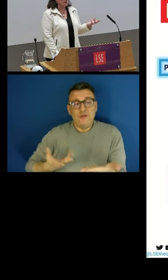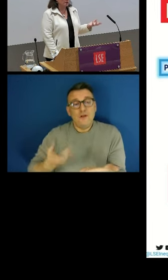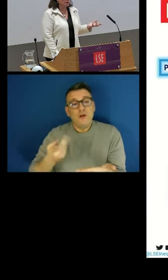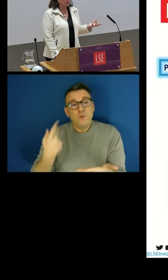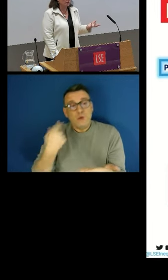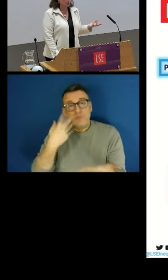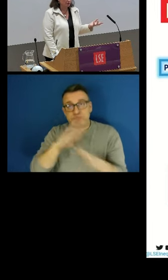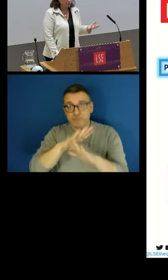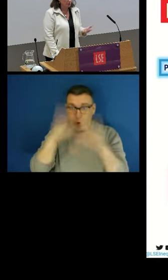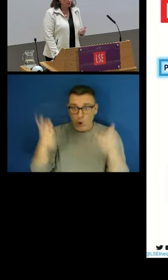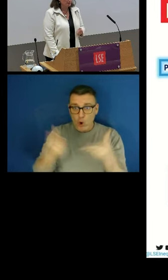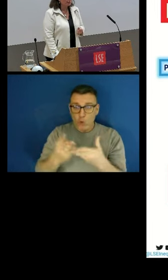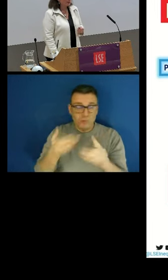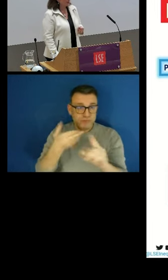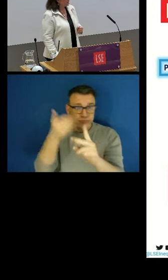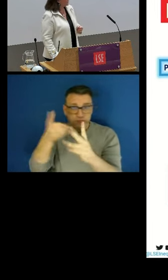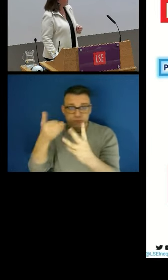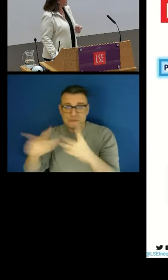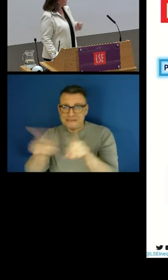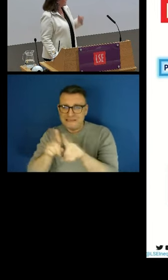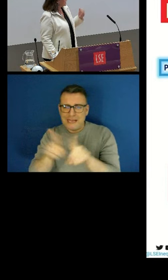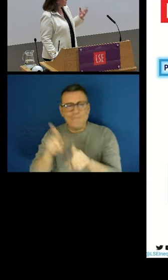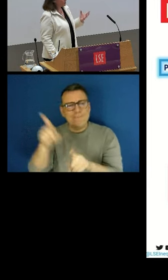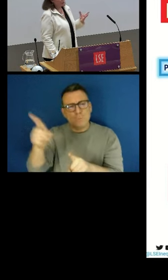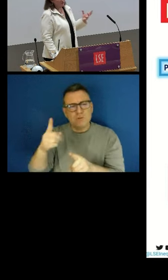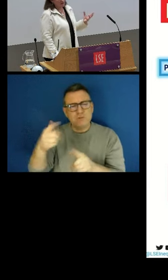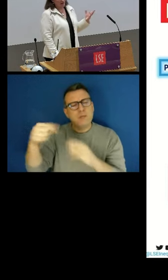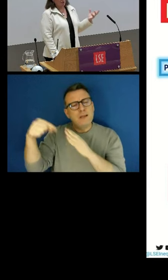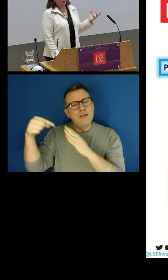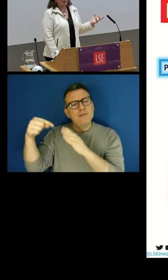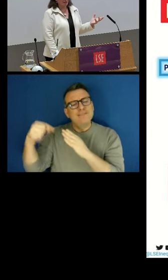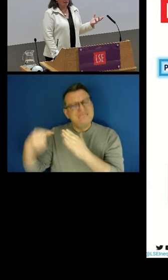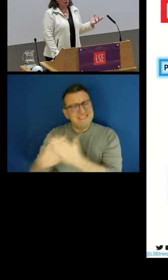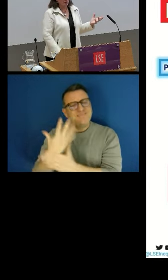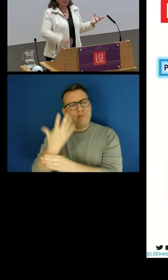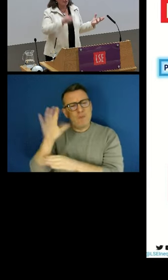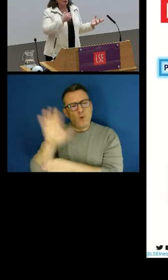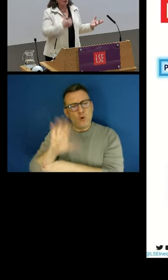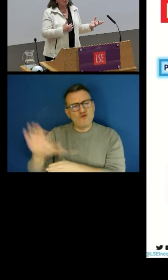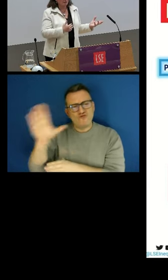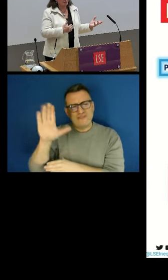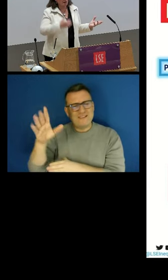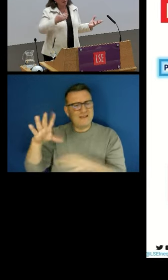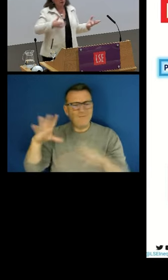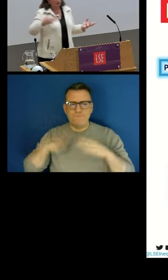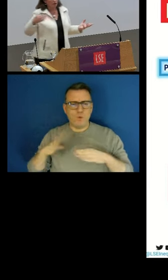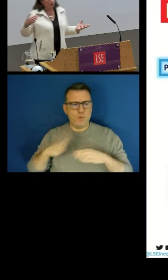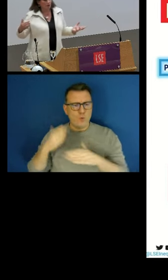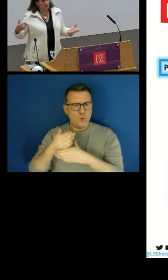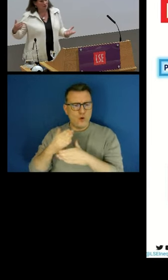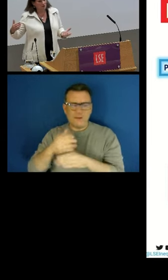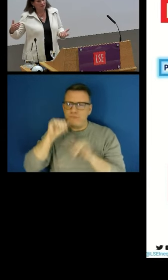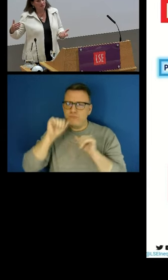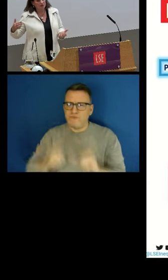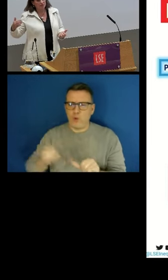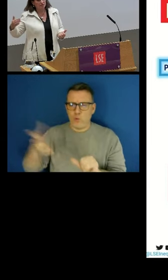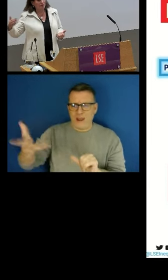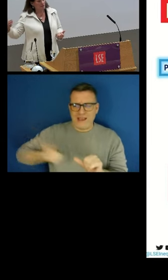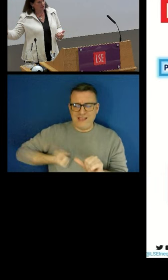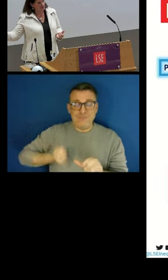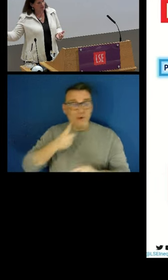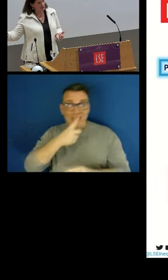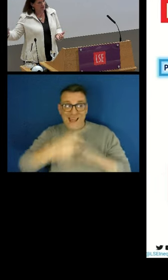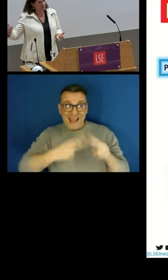or many workers work informally. And so they do prefer cash in hand now. But if I'm the government, I need to ensure the sustainability